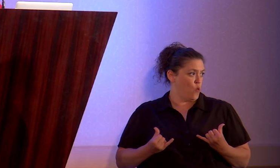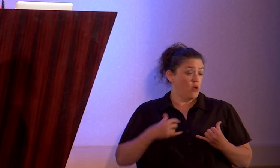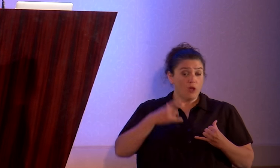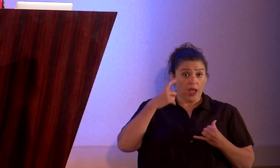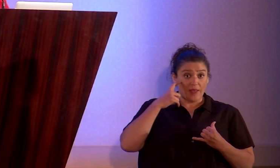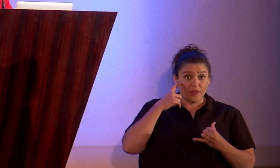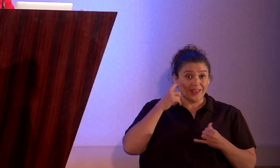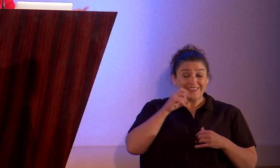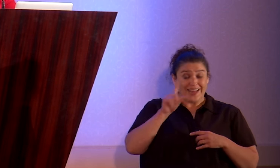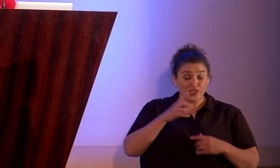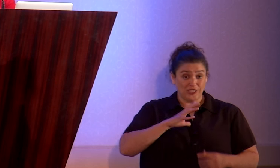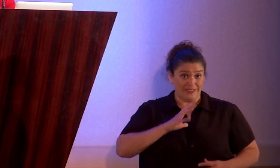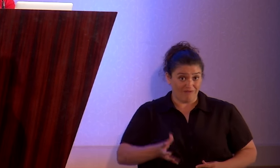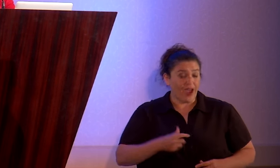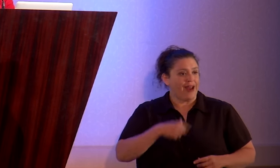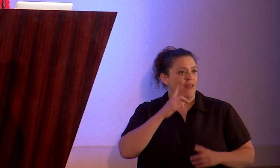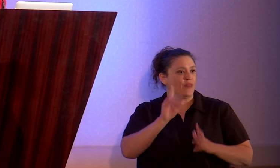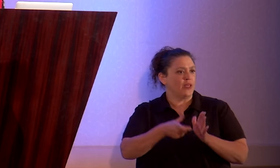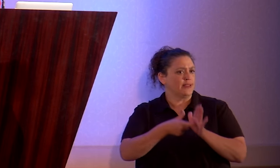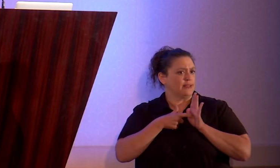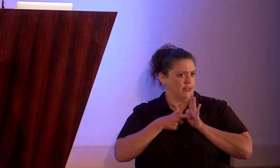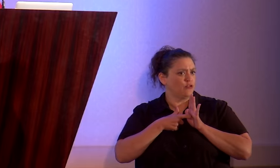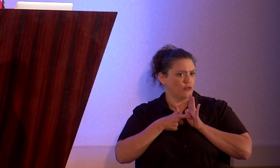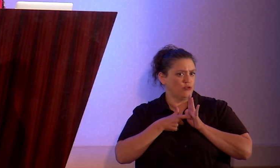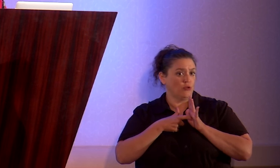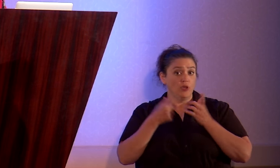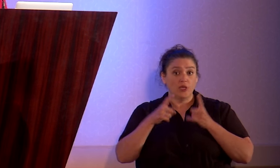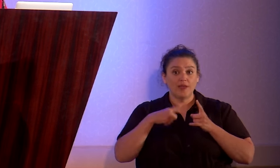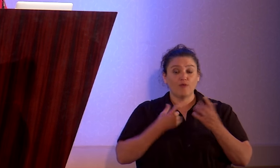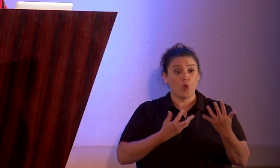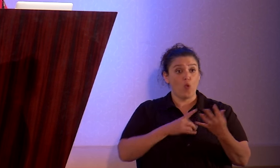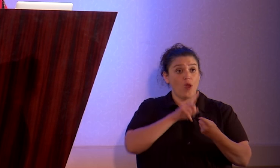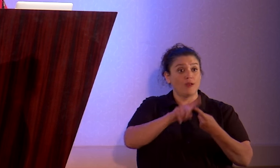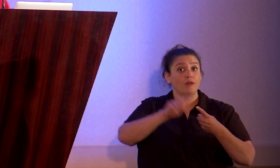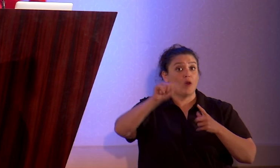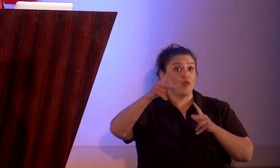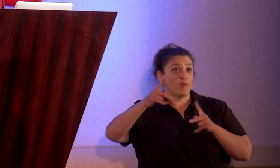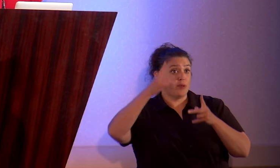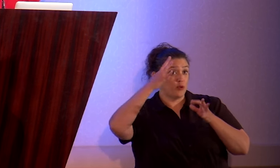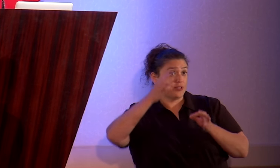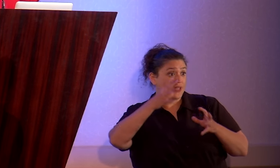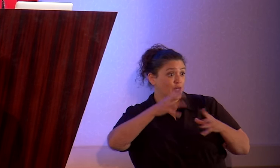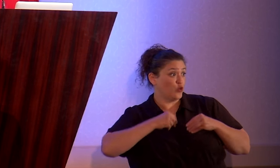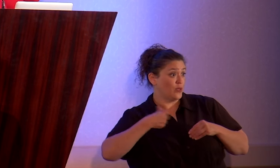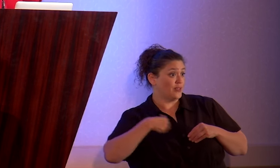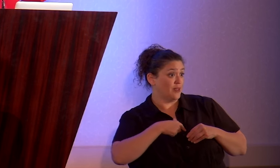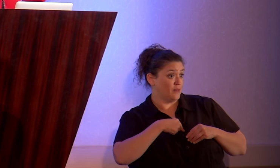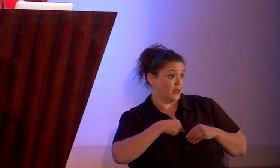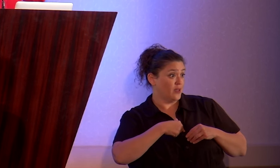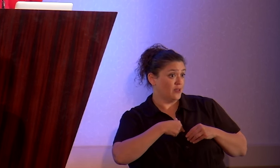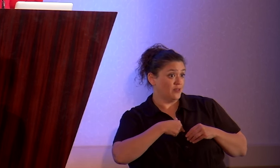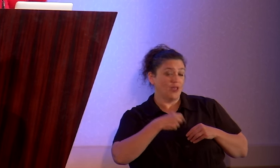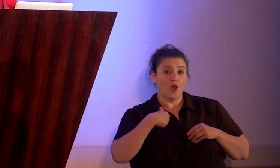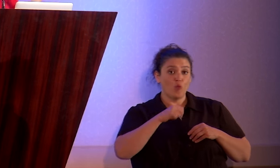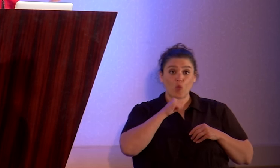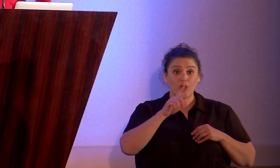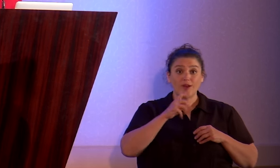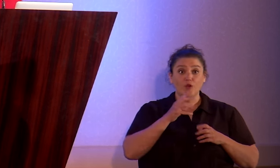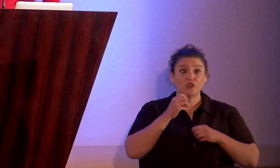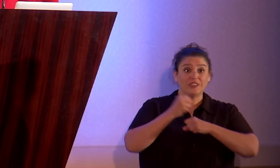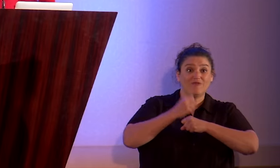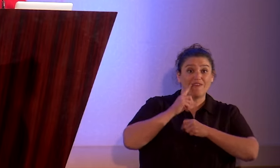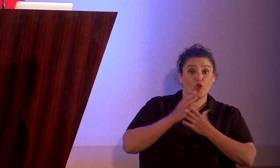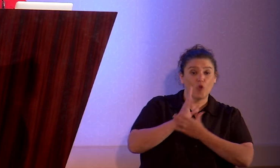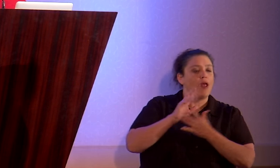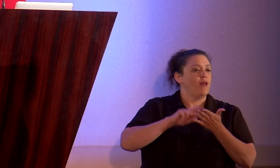it's more than fine. I think it is essential. If we wait until people accept us before we speak up and fight for our rights, we're going